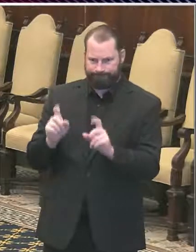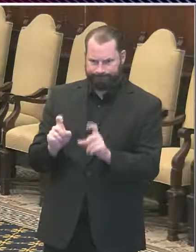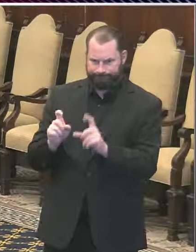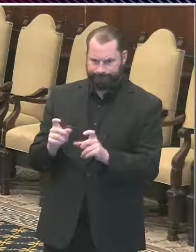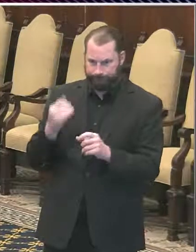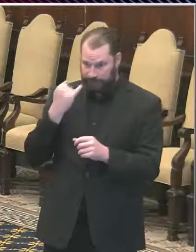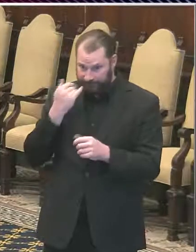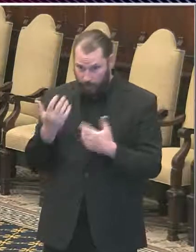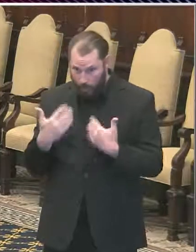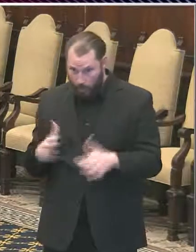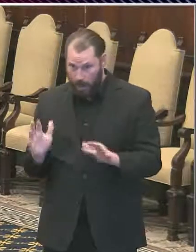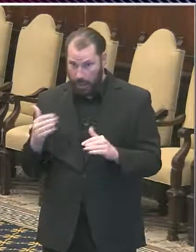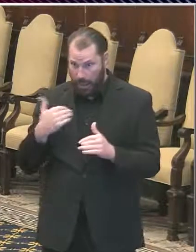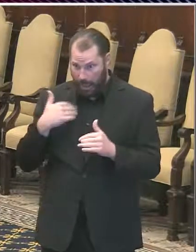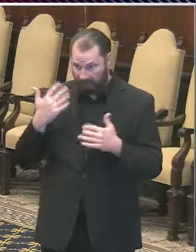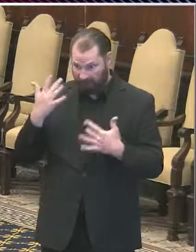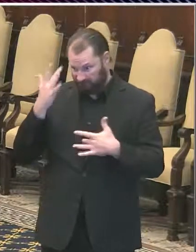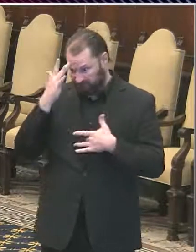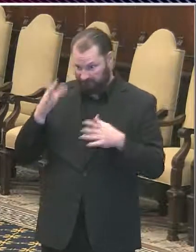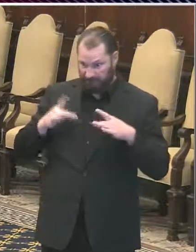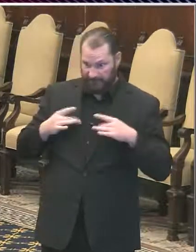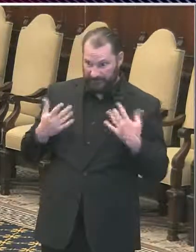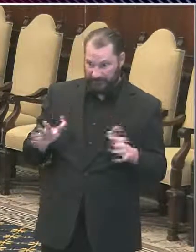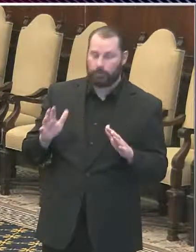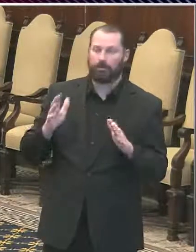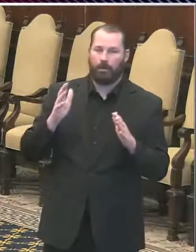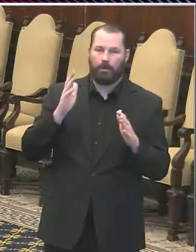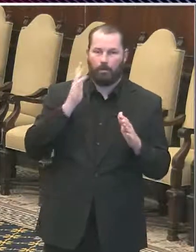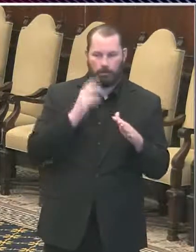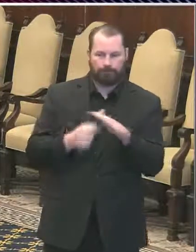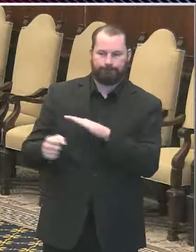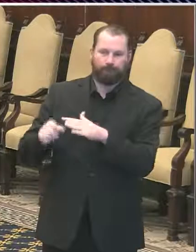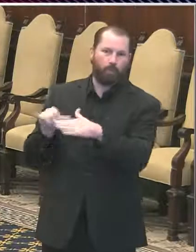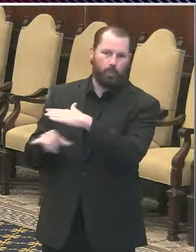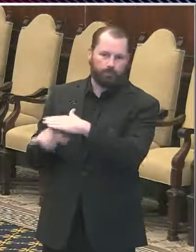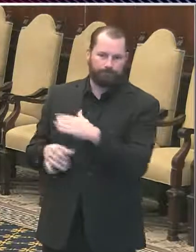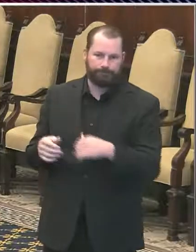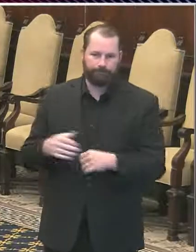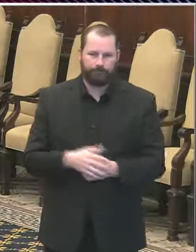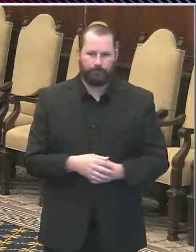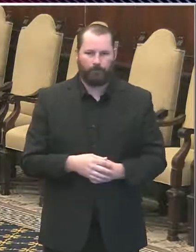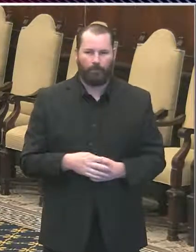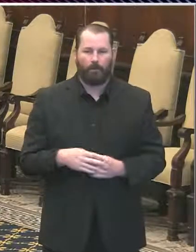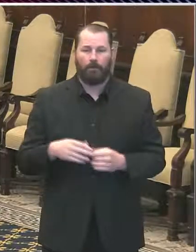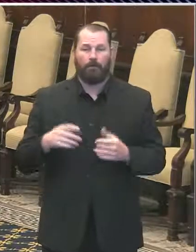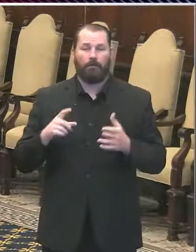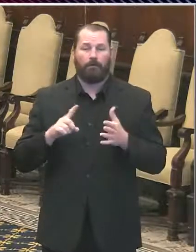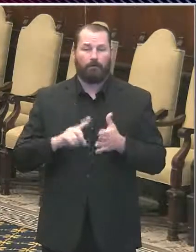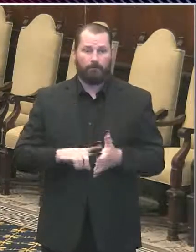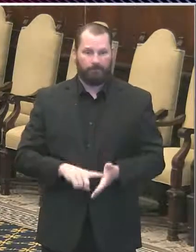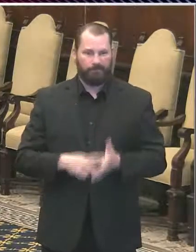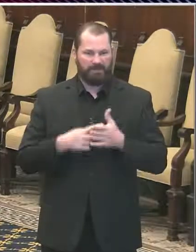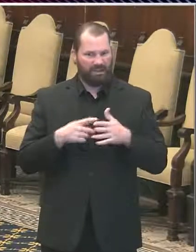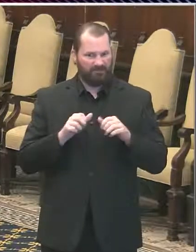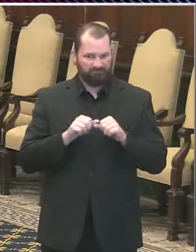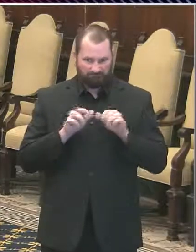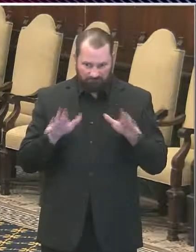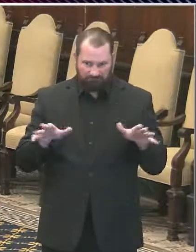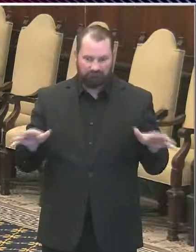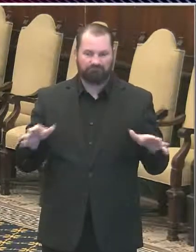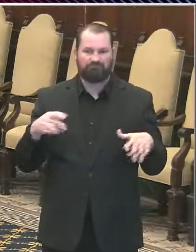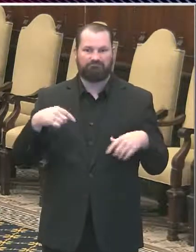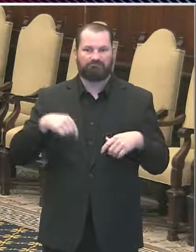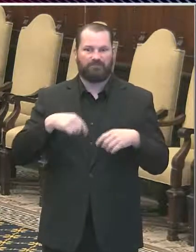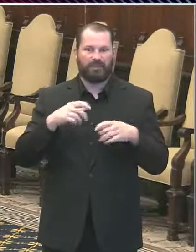of Prisons facilities. I want to point out that since the start of the pandemic, the Department of Prisons has closely followed CDC recommendations